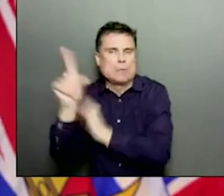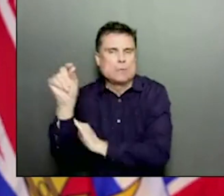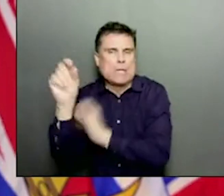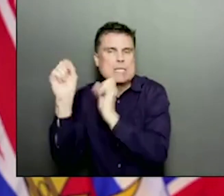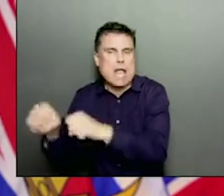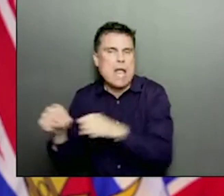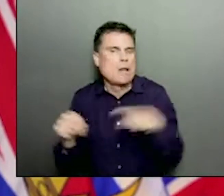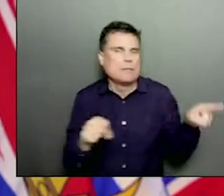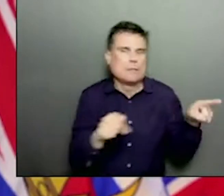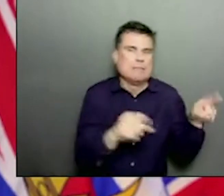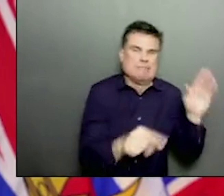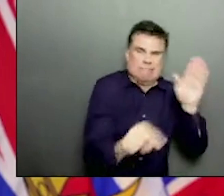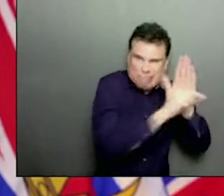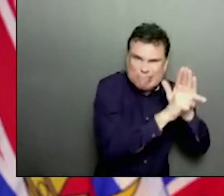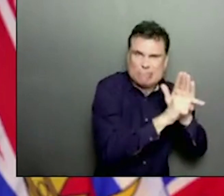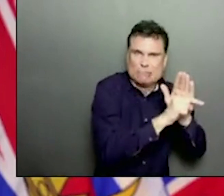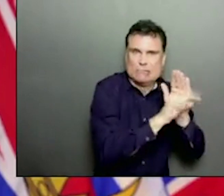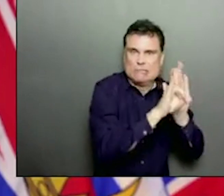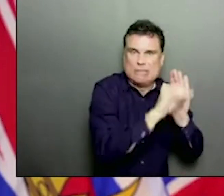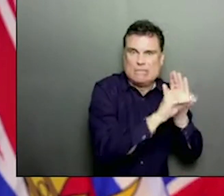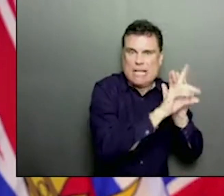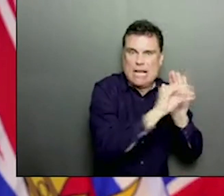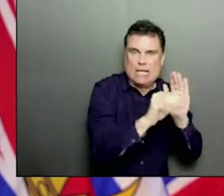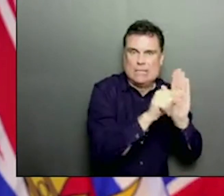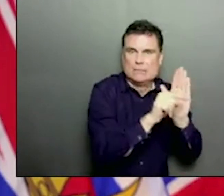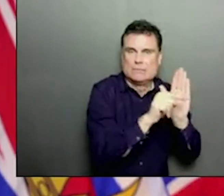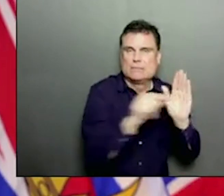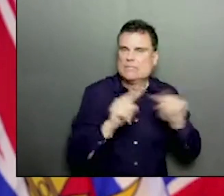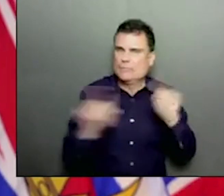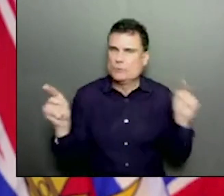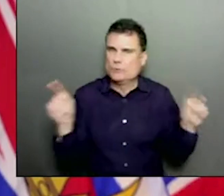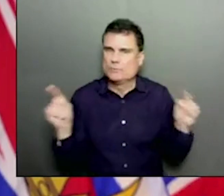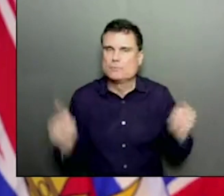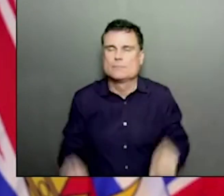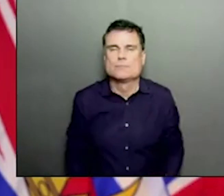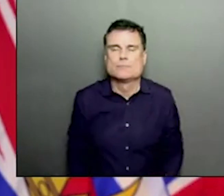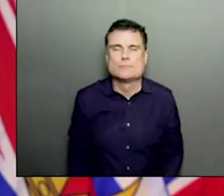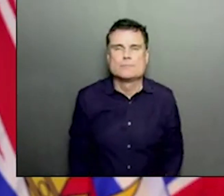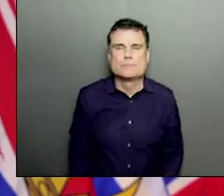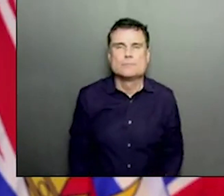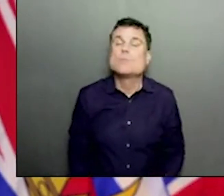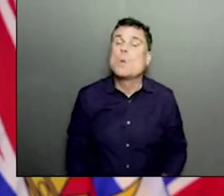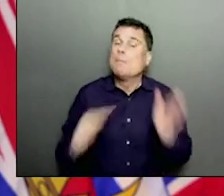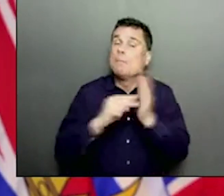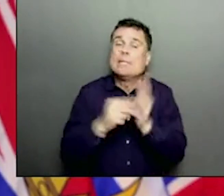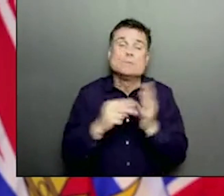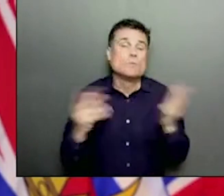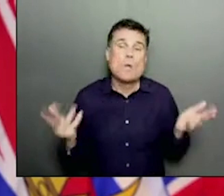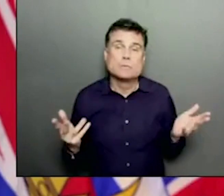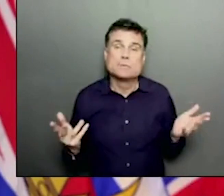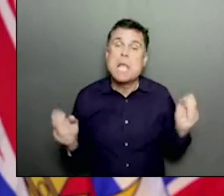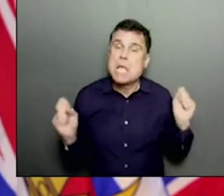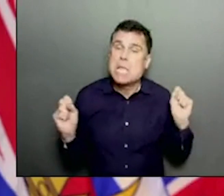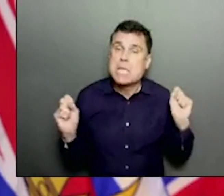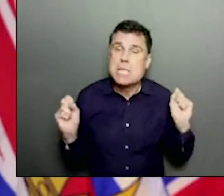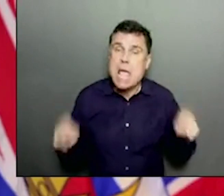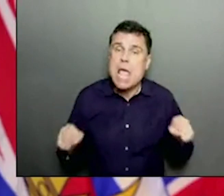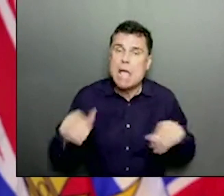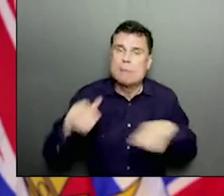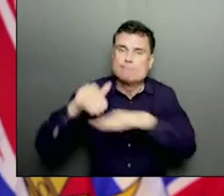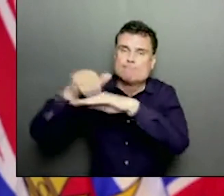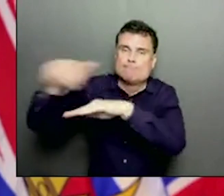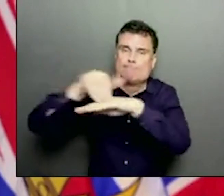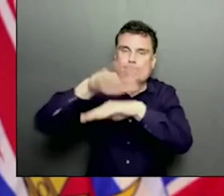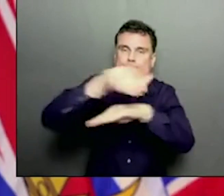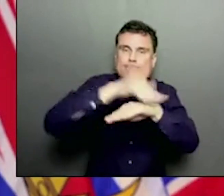many other places. And most importantly right now, to take it to some of our more remote communities. Because we can also break it down,